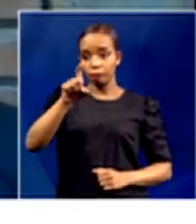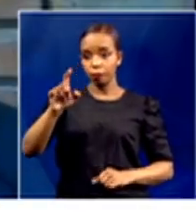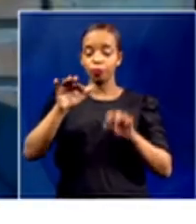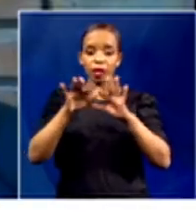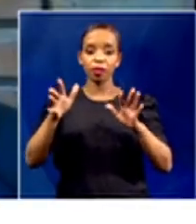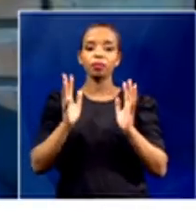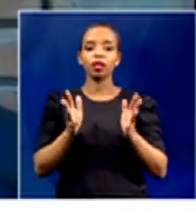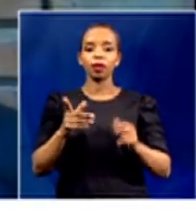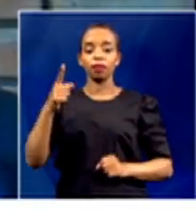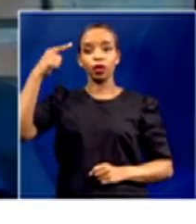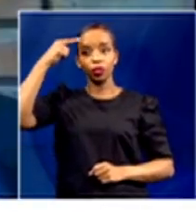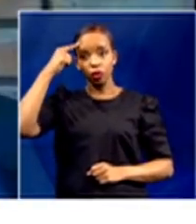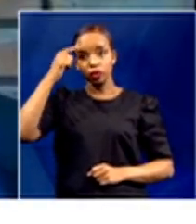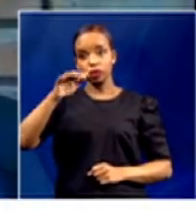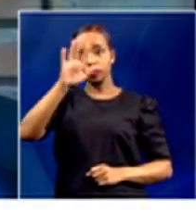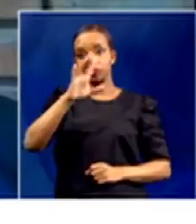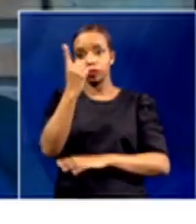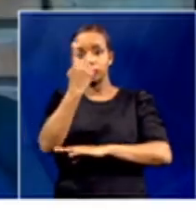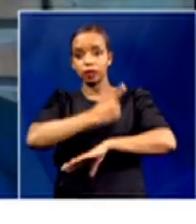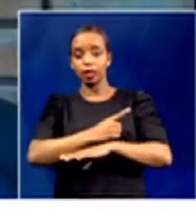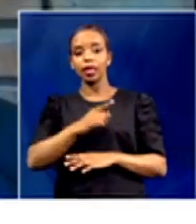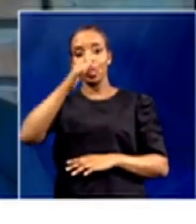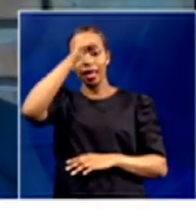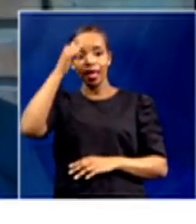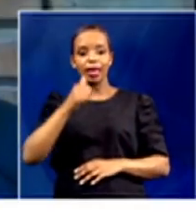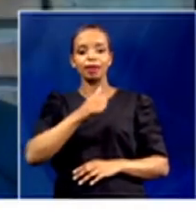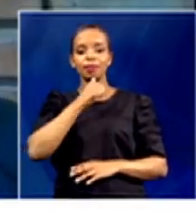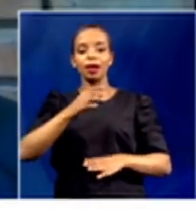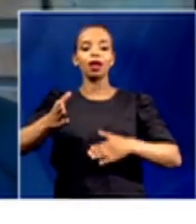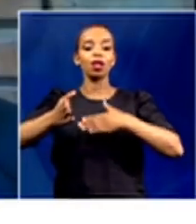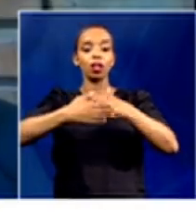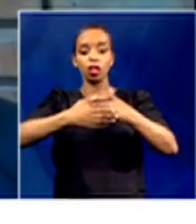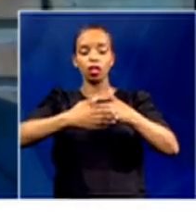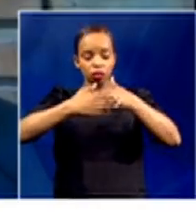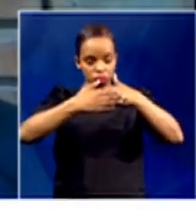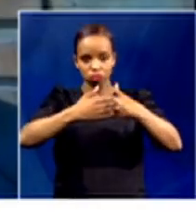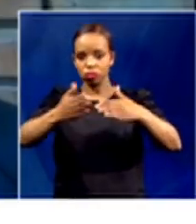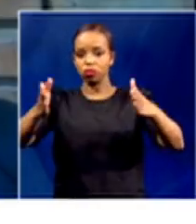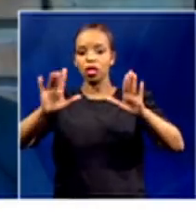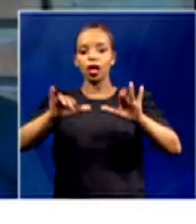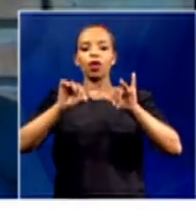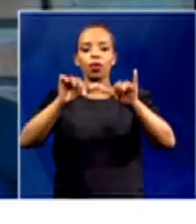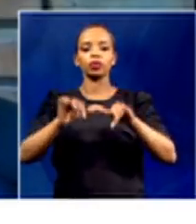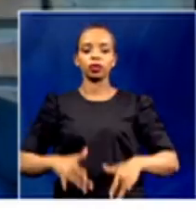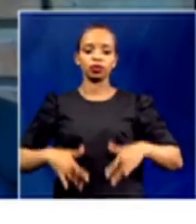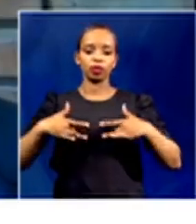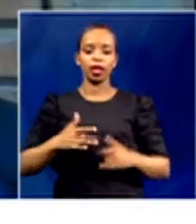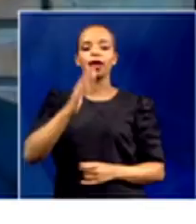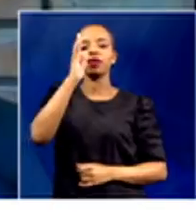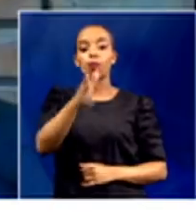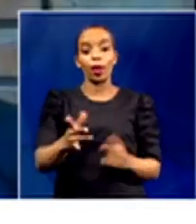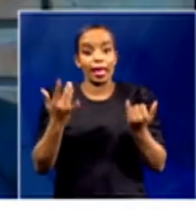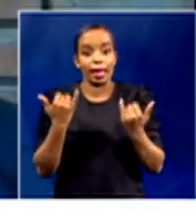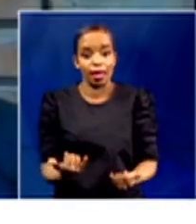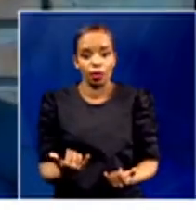in April and we are going to just unlock them and life will continue as normal. Well, it hasn't. And now we need to